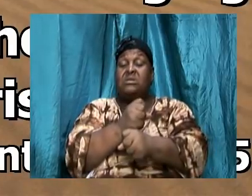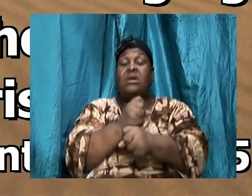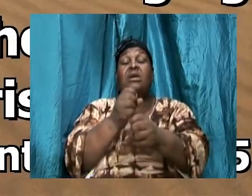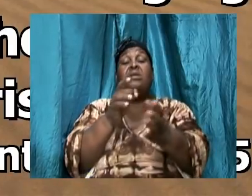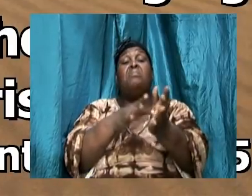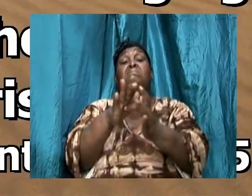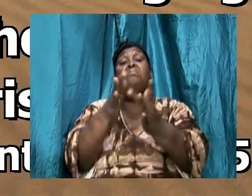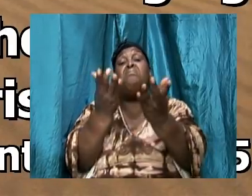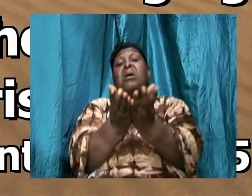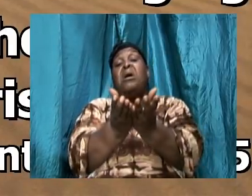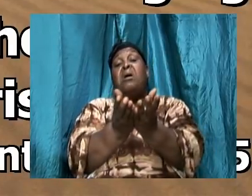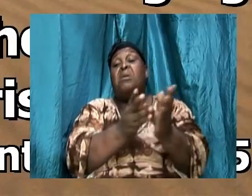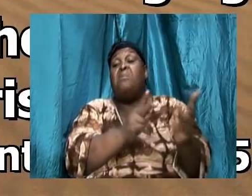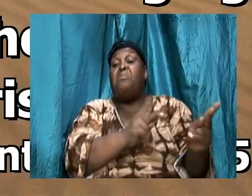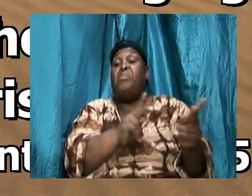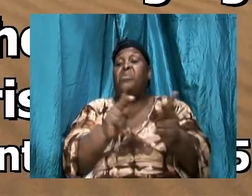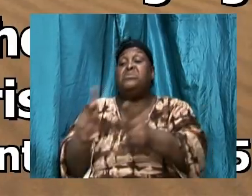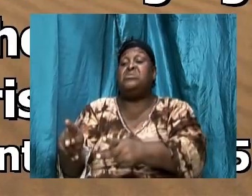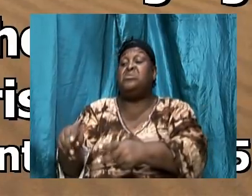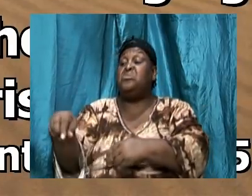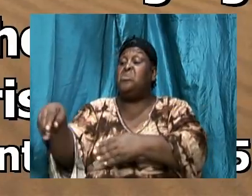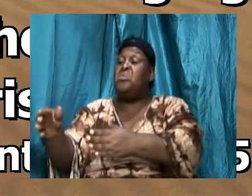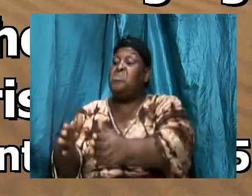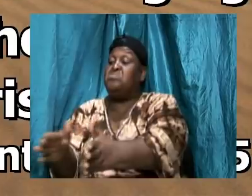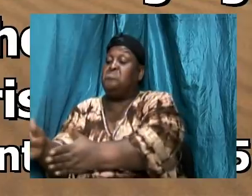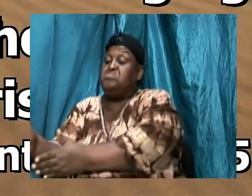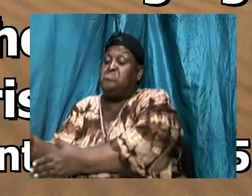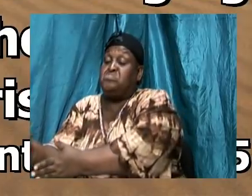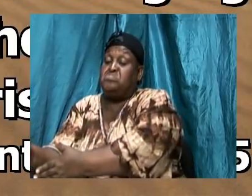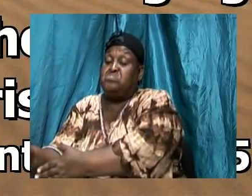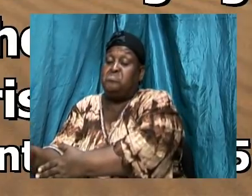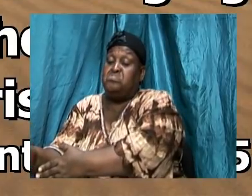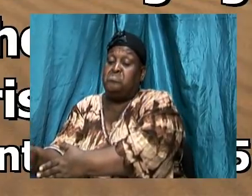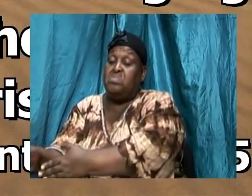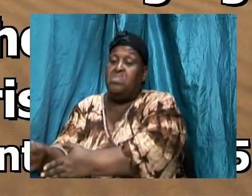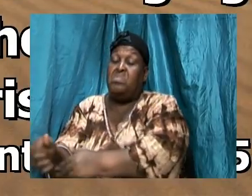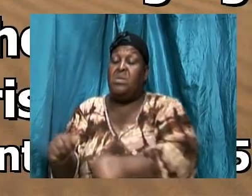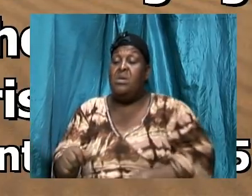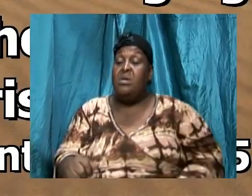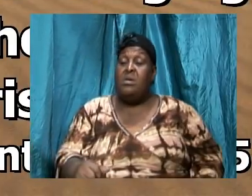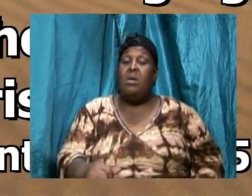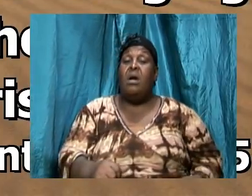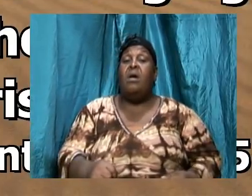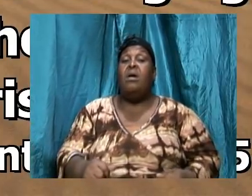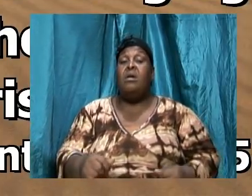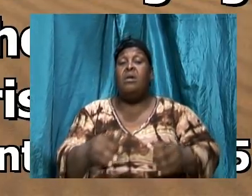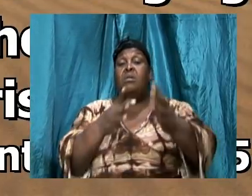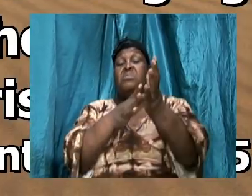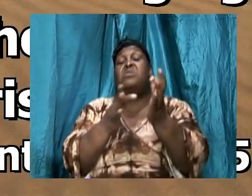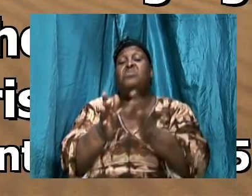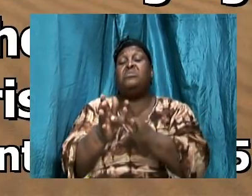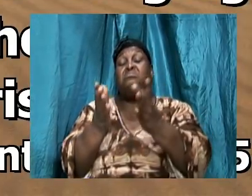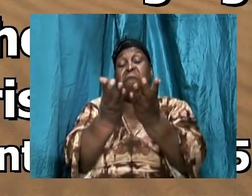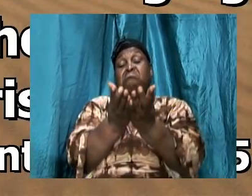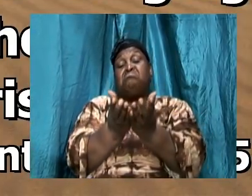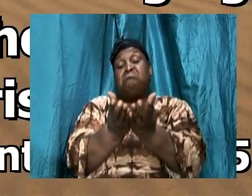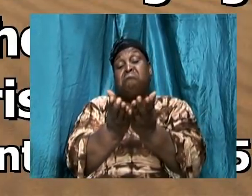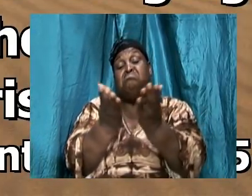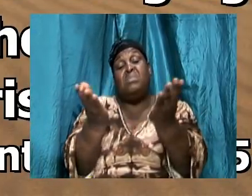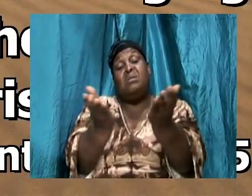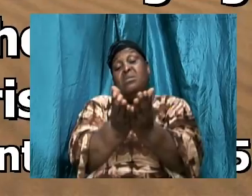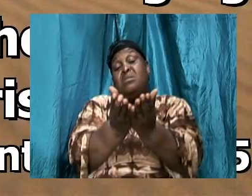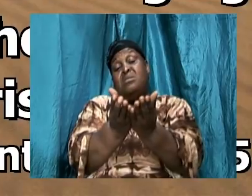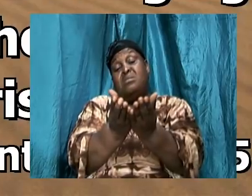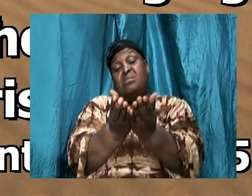park it and have it at the back gathering dust. Folks will take up books and want something to write and open